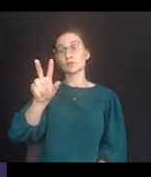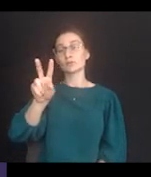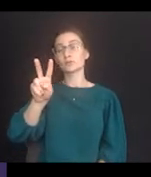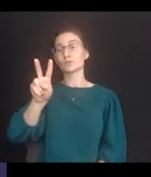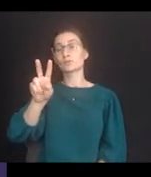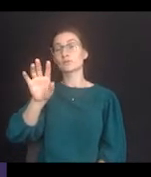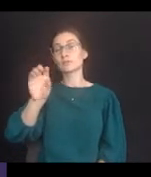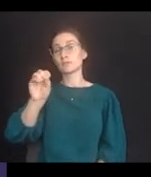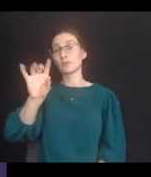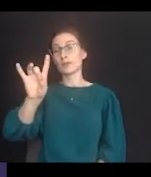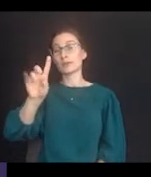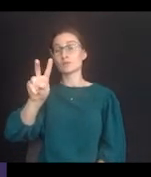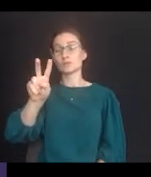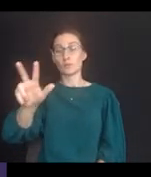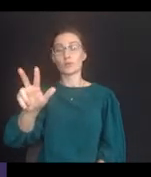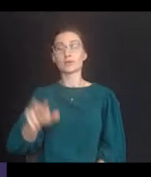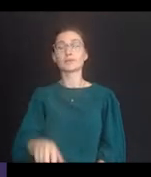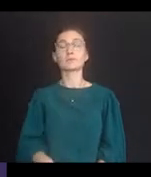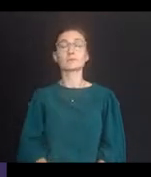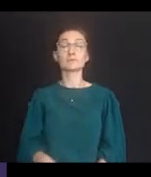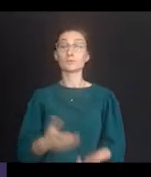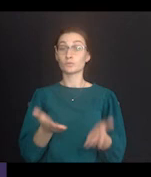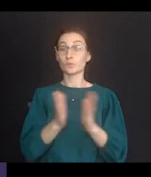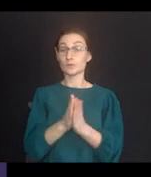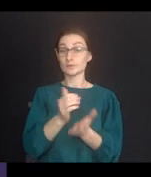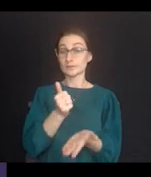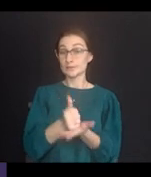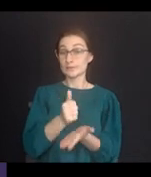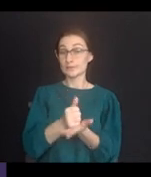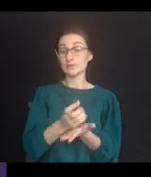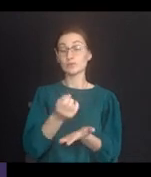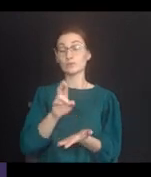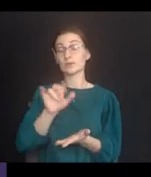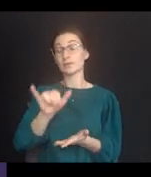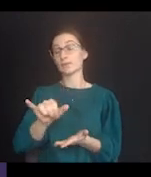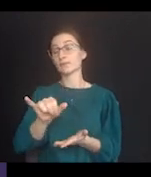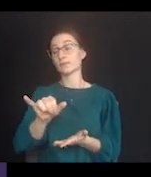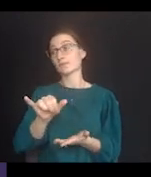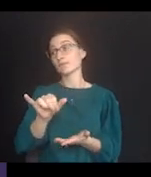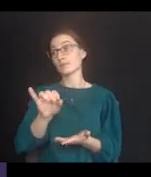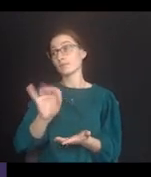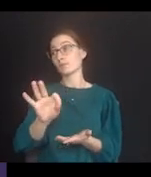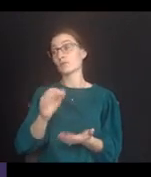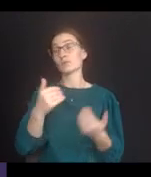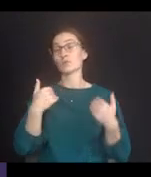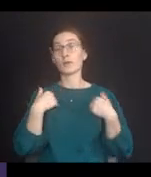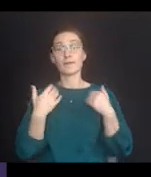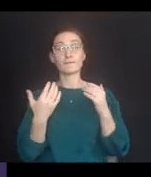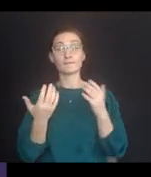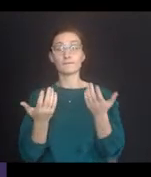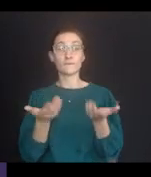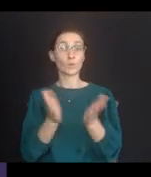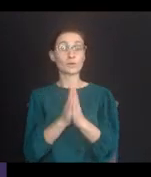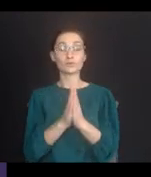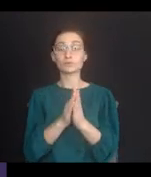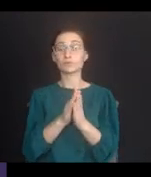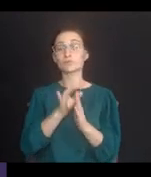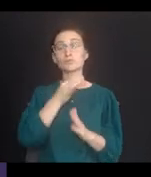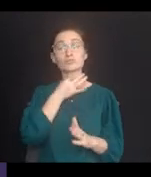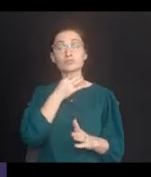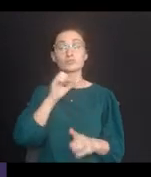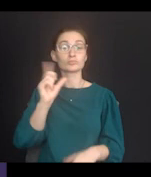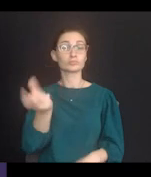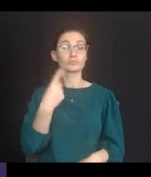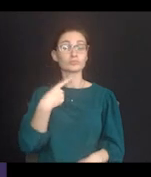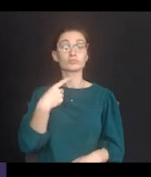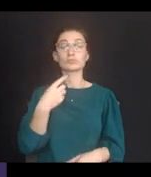-0823 to request assistance or, you know, if you have any questions or, you know, you